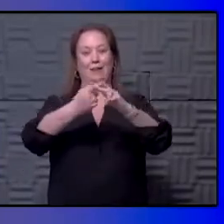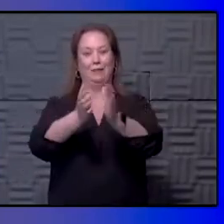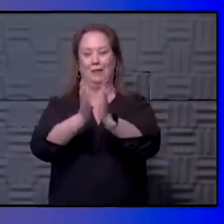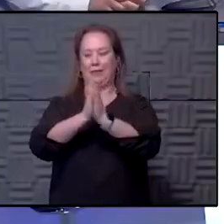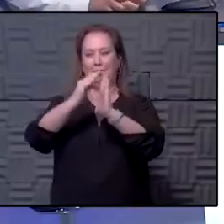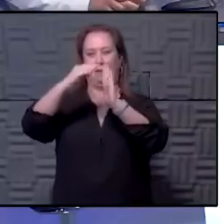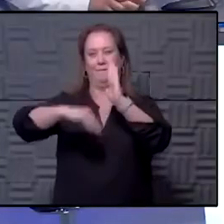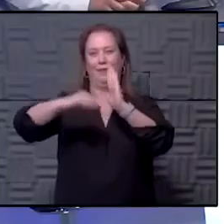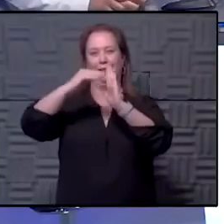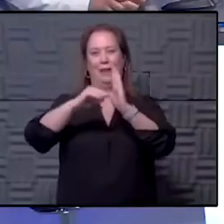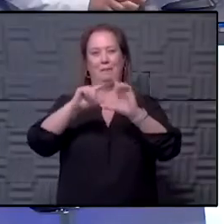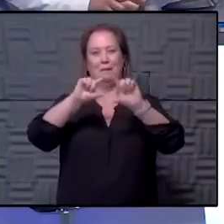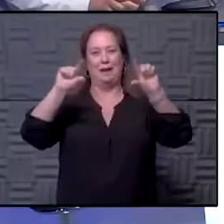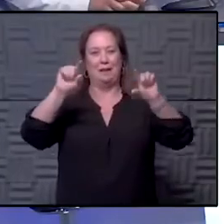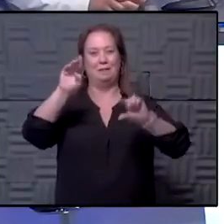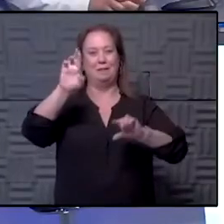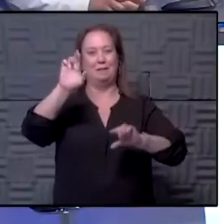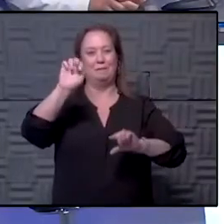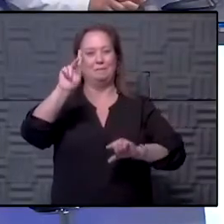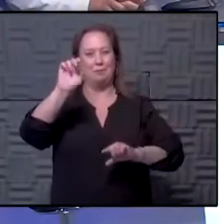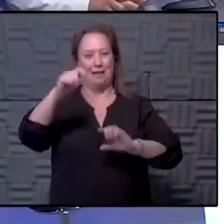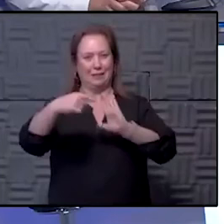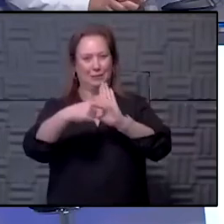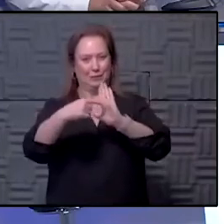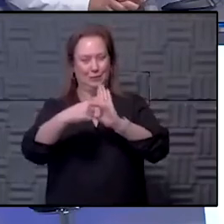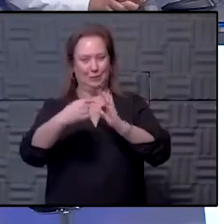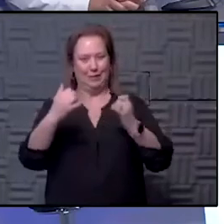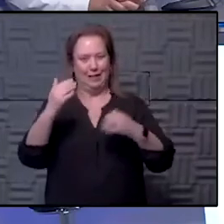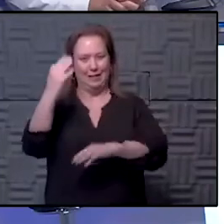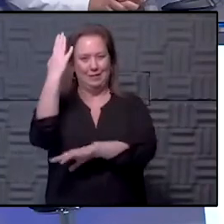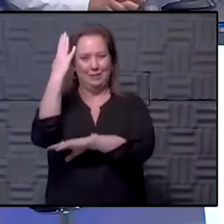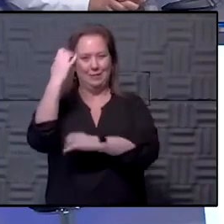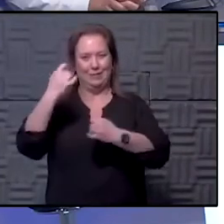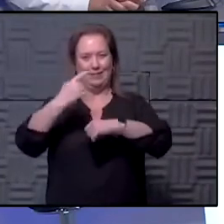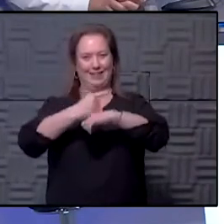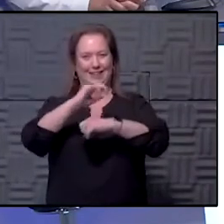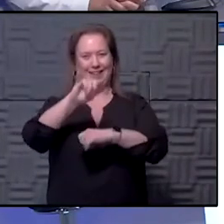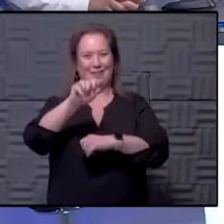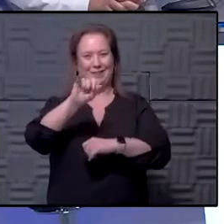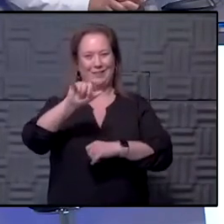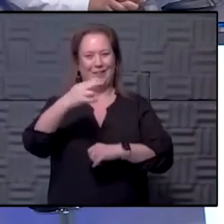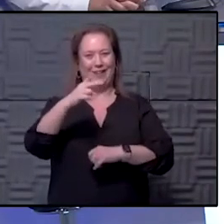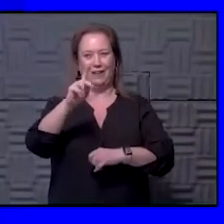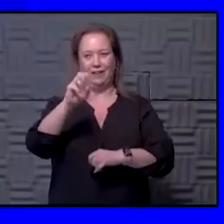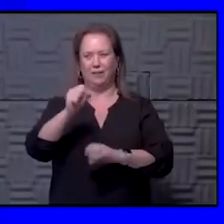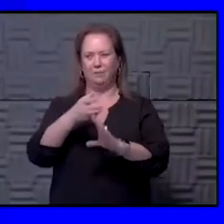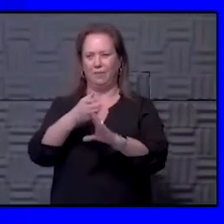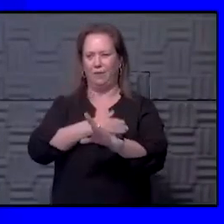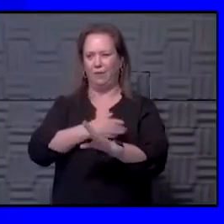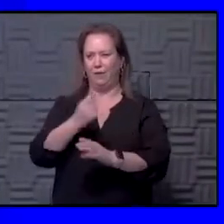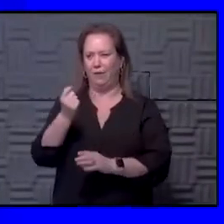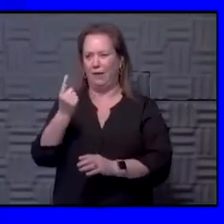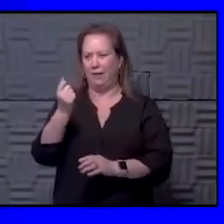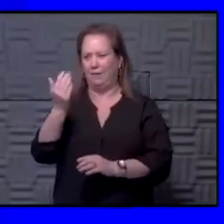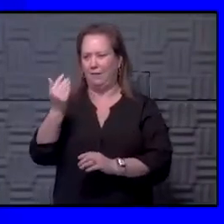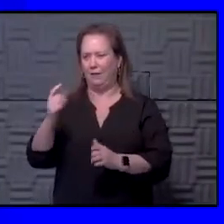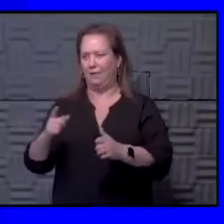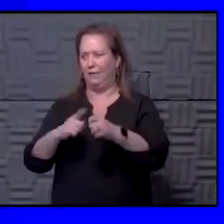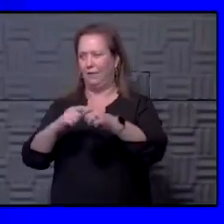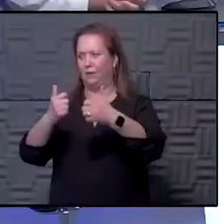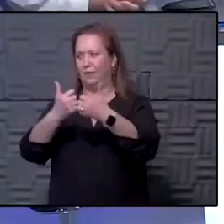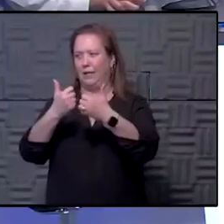if filled out my bracket. Brackets are due at noon, so make sure you get those filled out and go Jayhawk. I think before noon. Isn't 11-15 the first game?